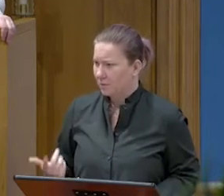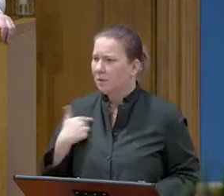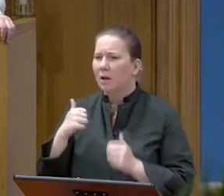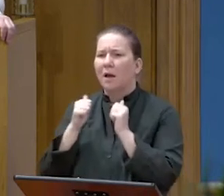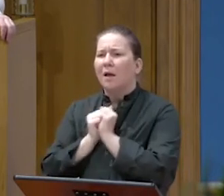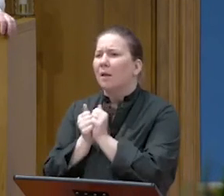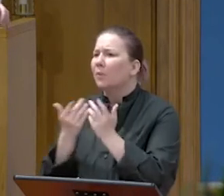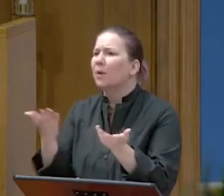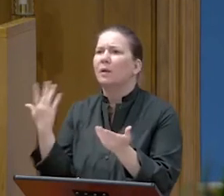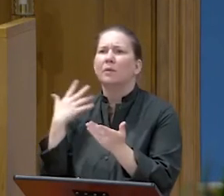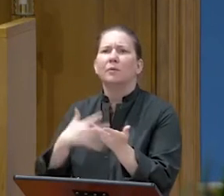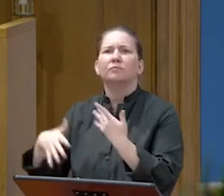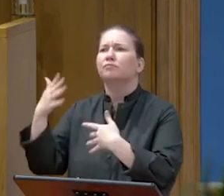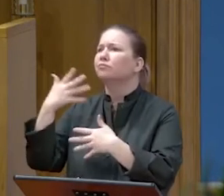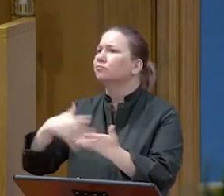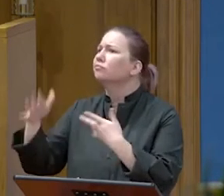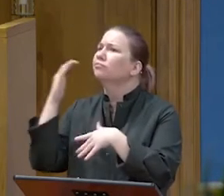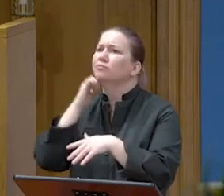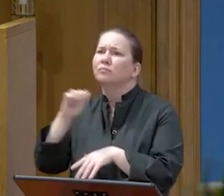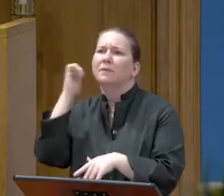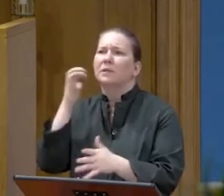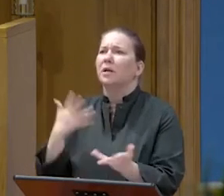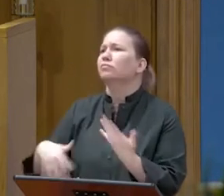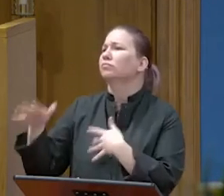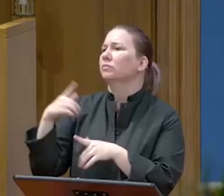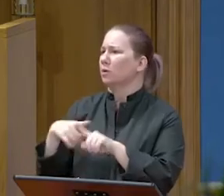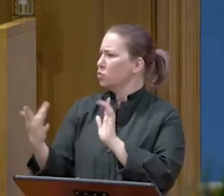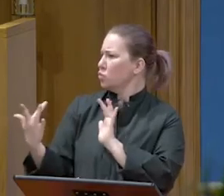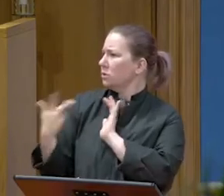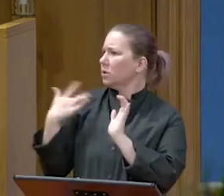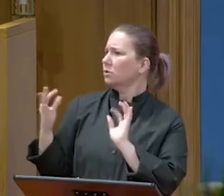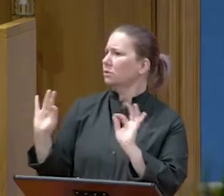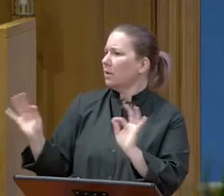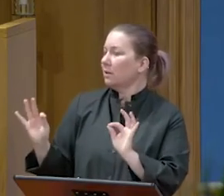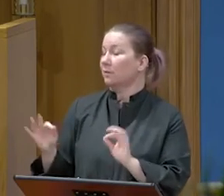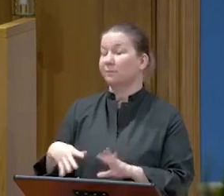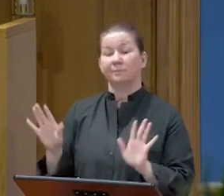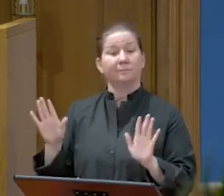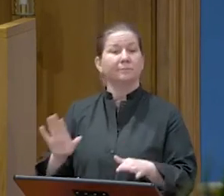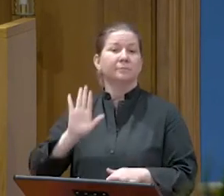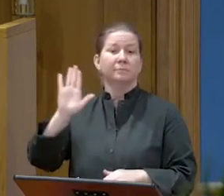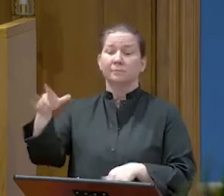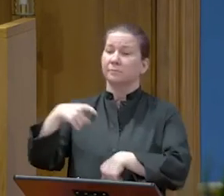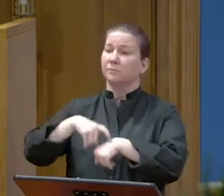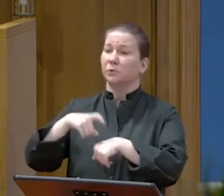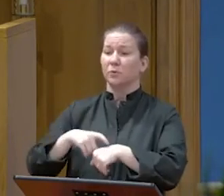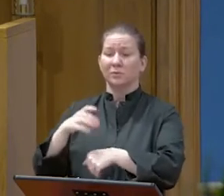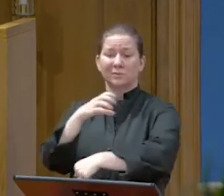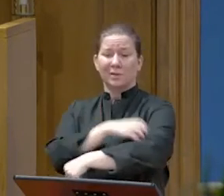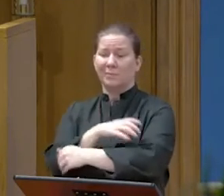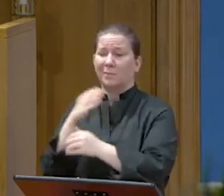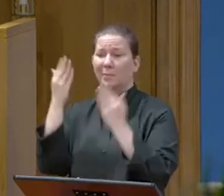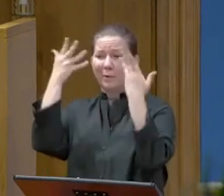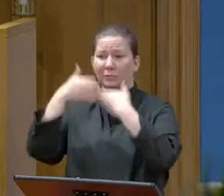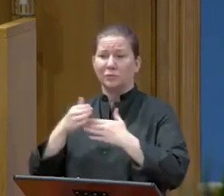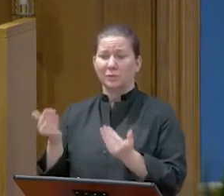day in the temple, you did not lay hands on me. But this is your hour and the power of darkness.